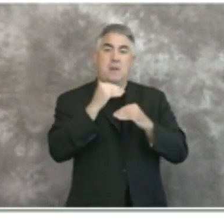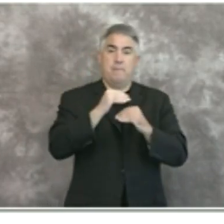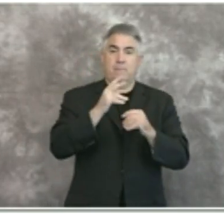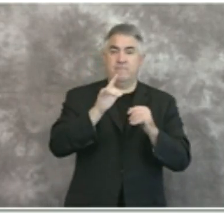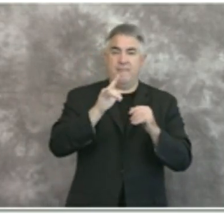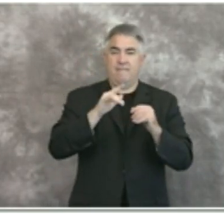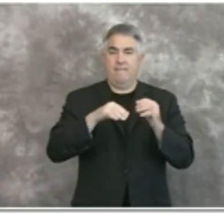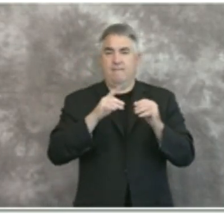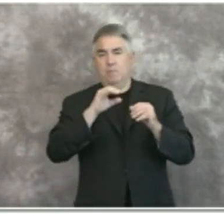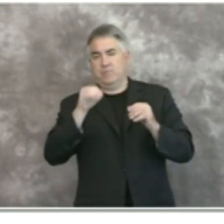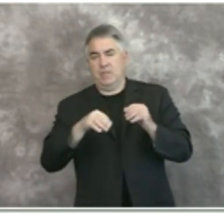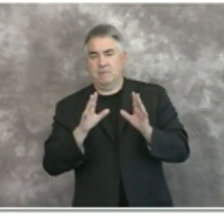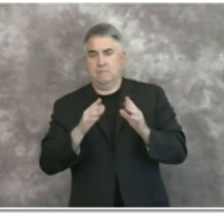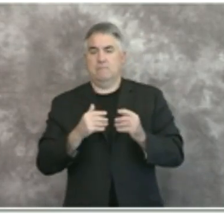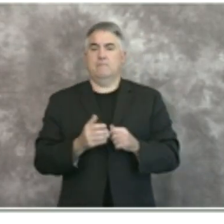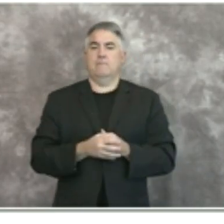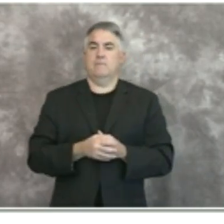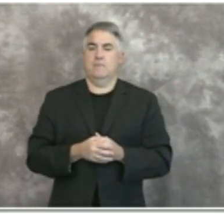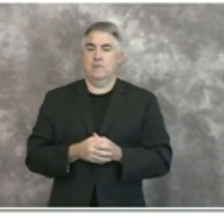of positive data.